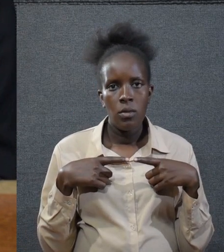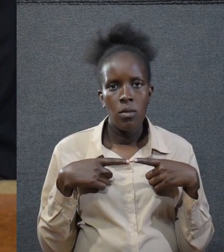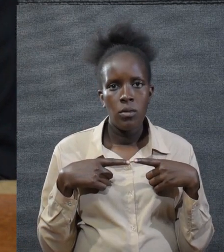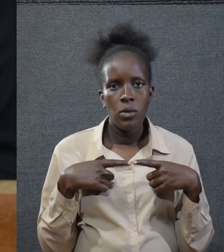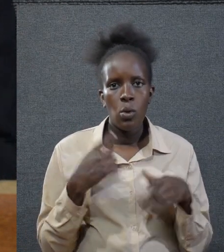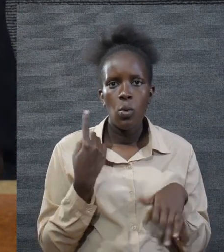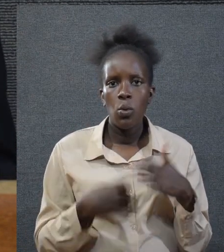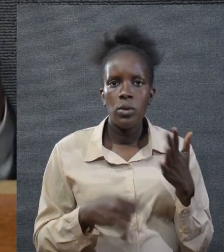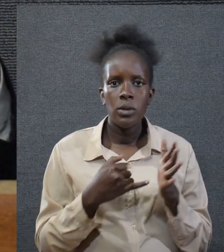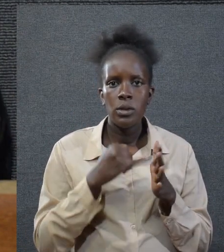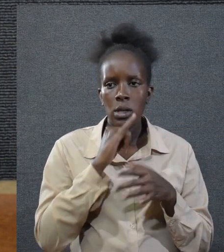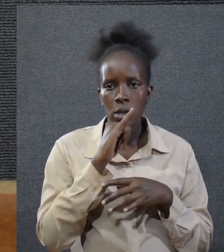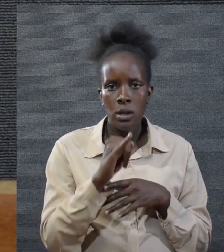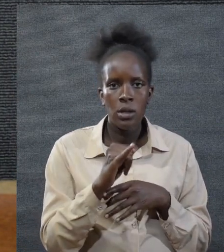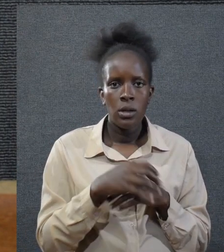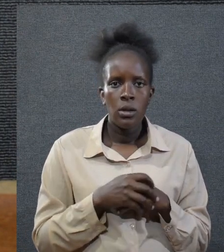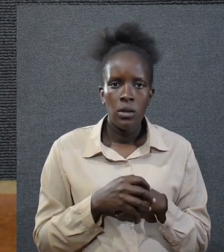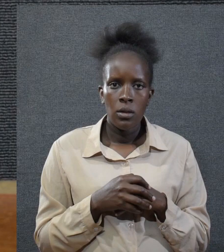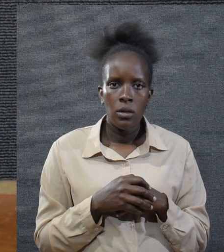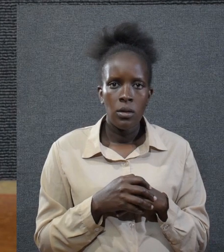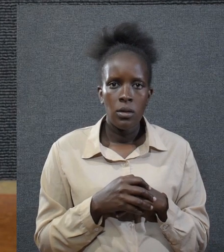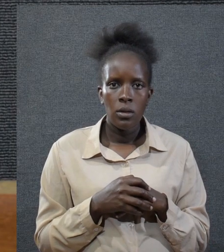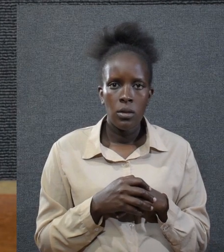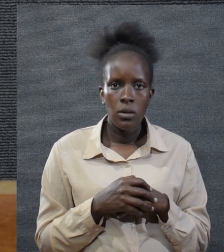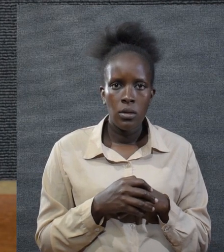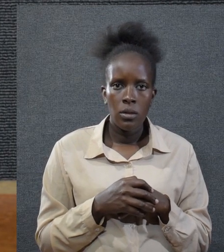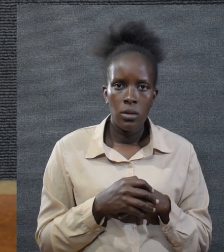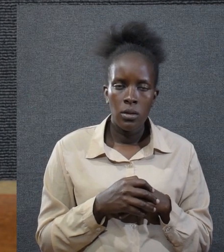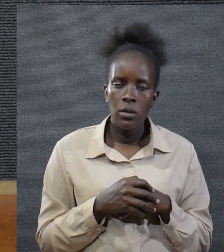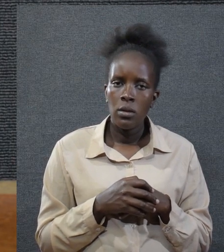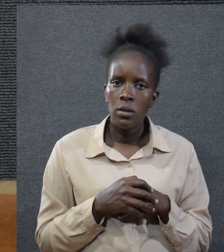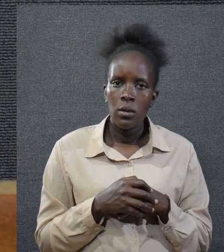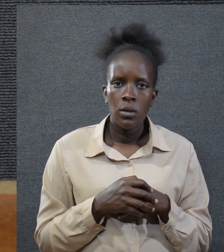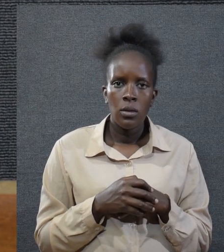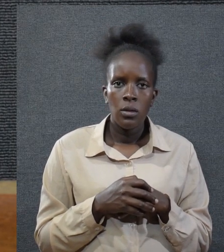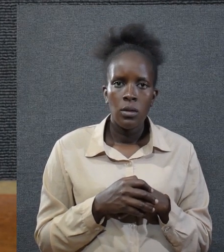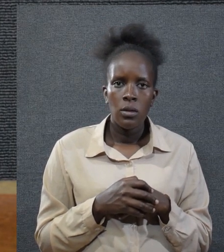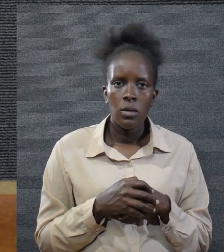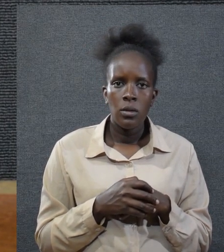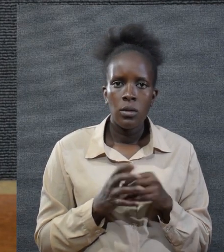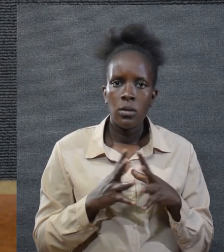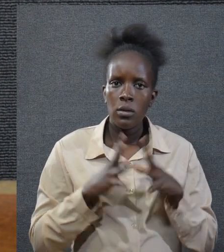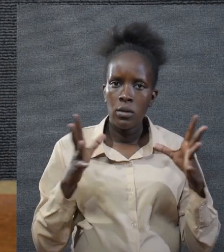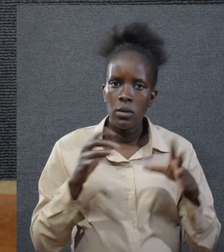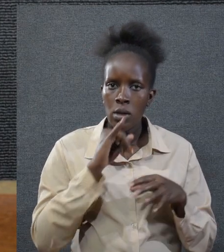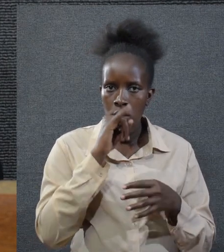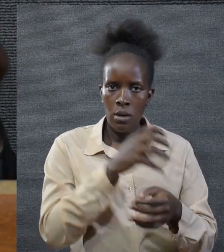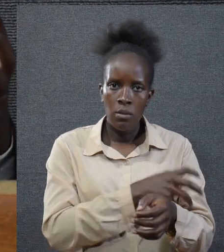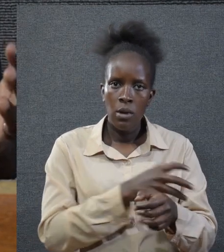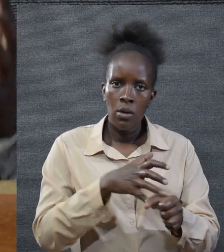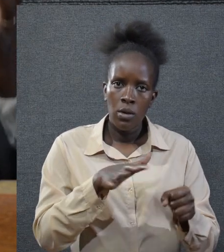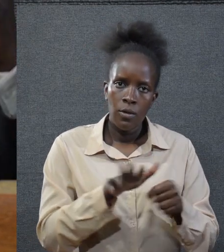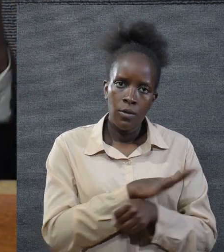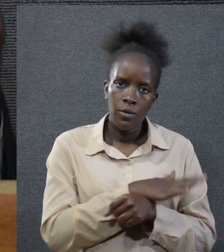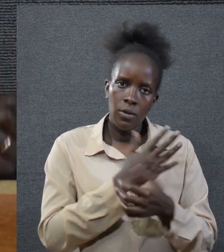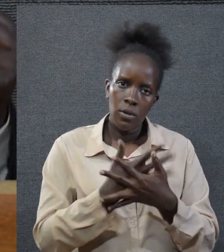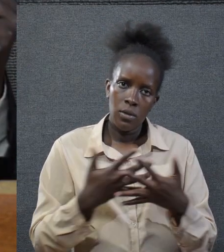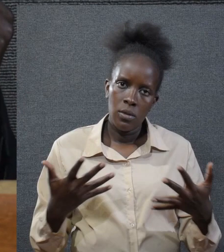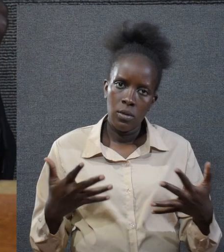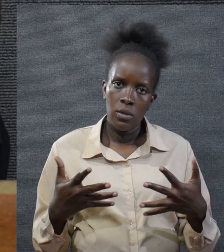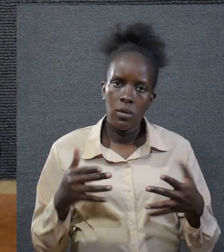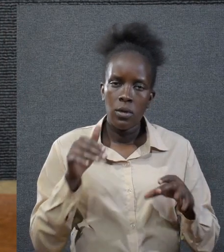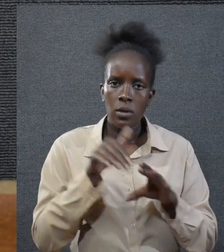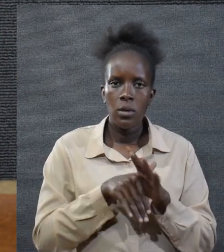regardless what it is adversity is always a